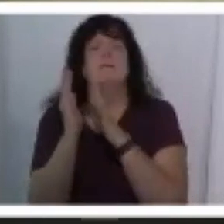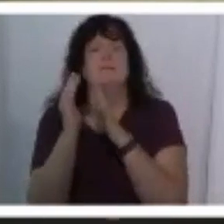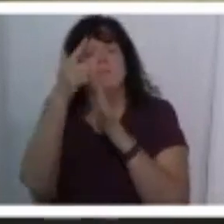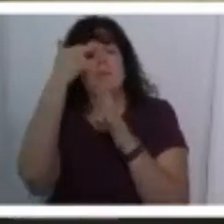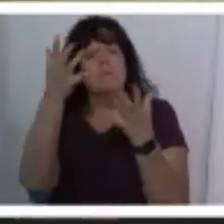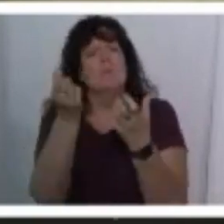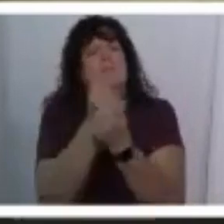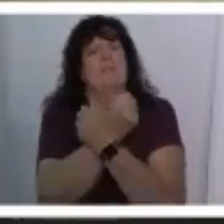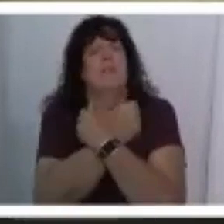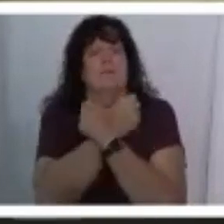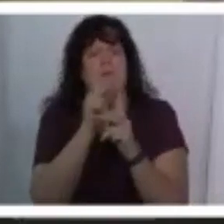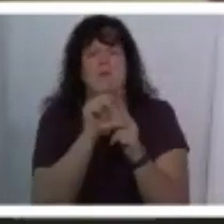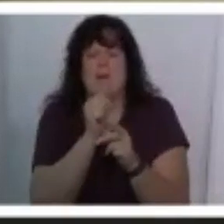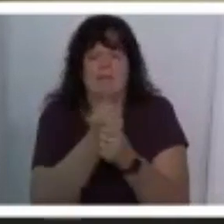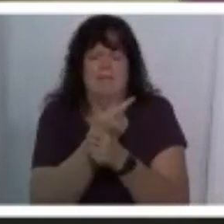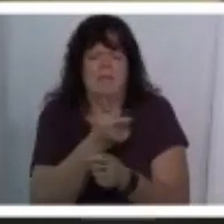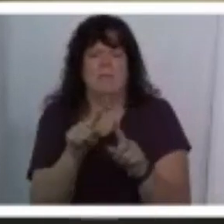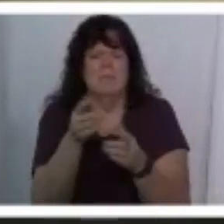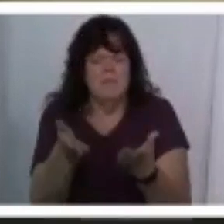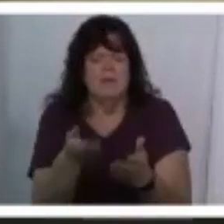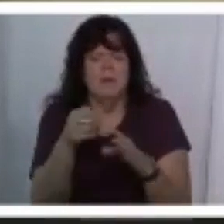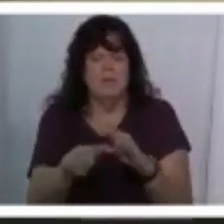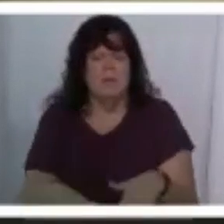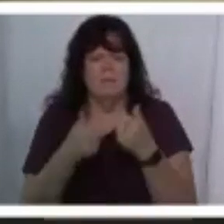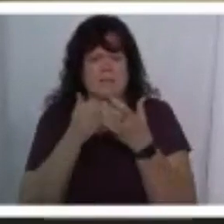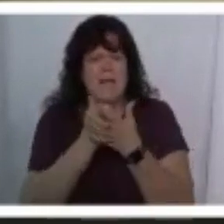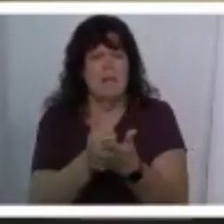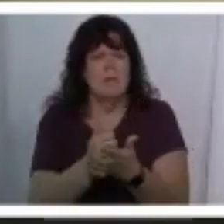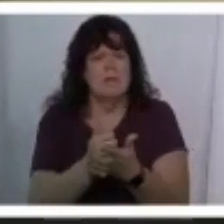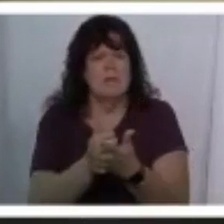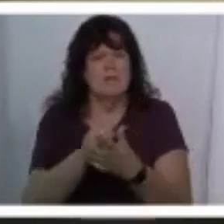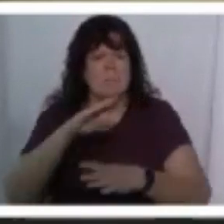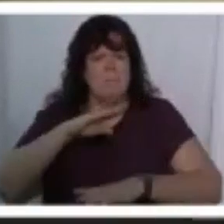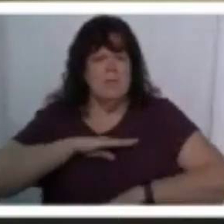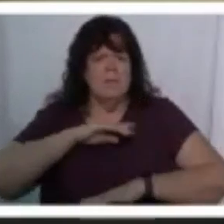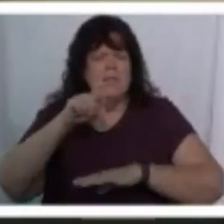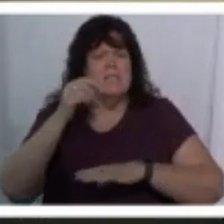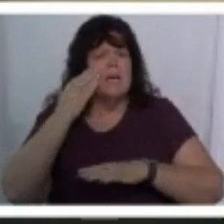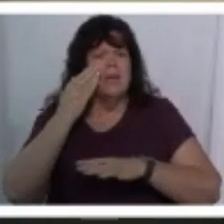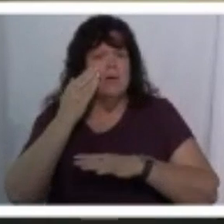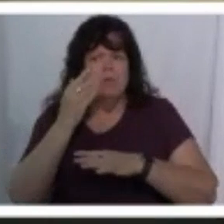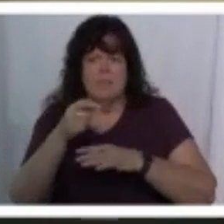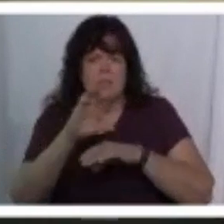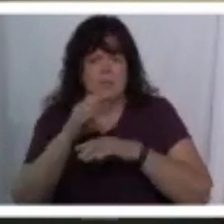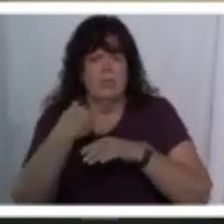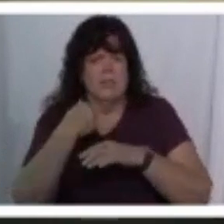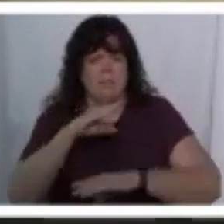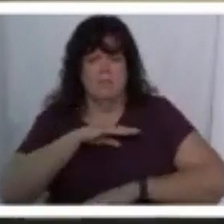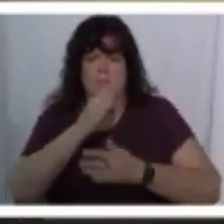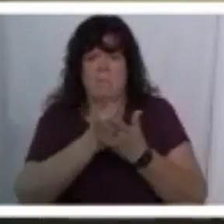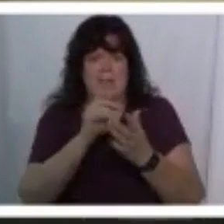and not just love them but actually be there in their lives to help them meet their needs i know this church has met some of my needs over the last few